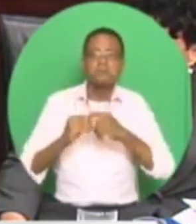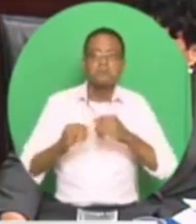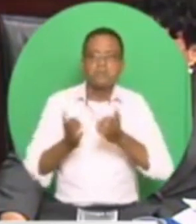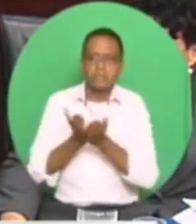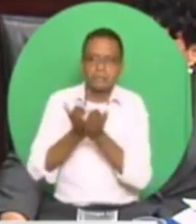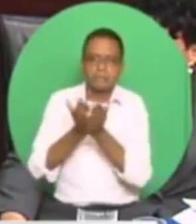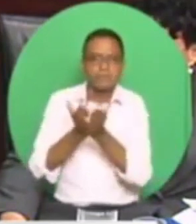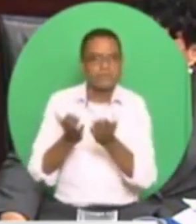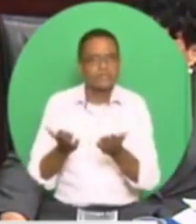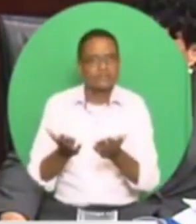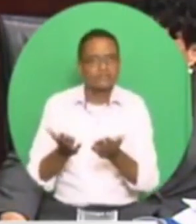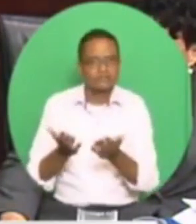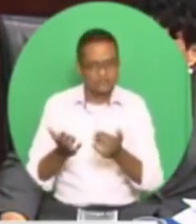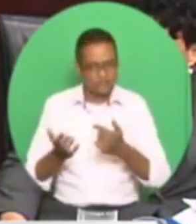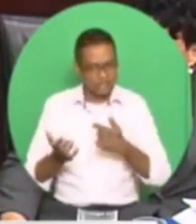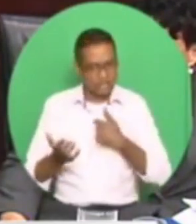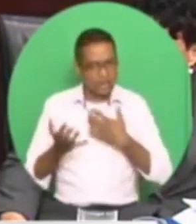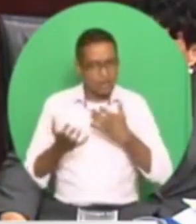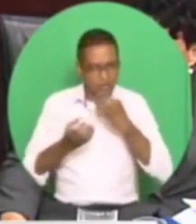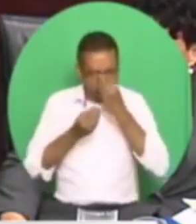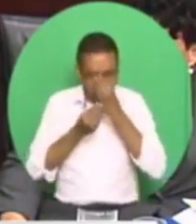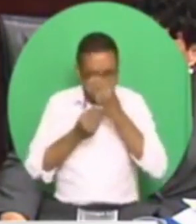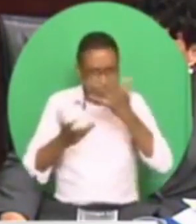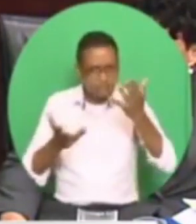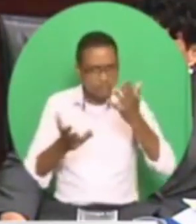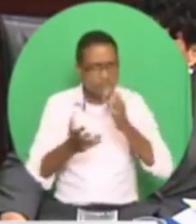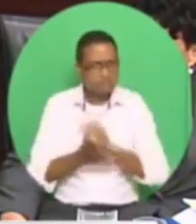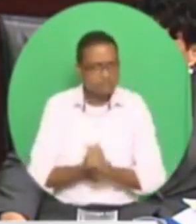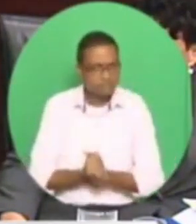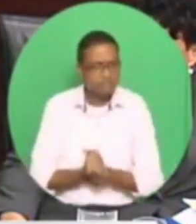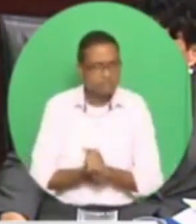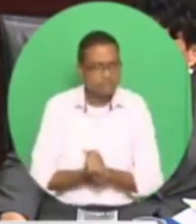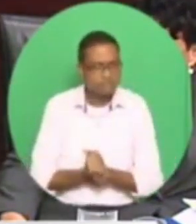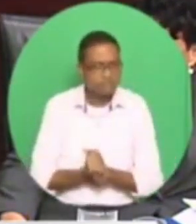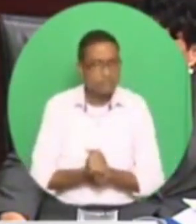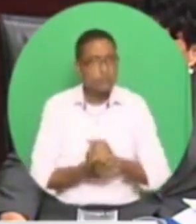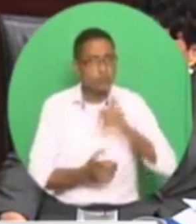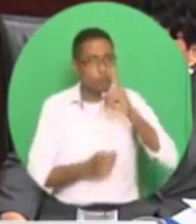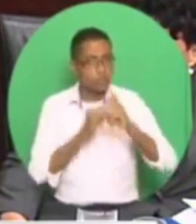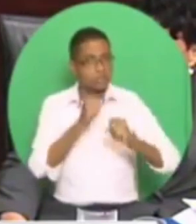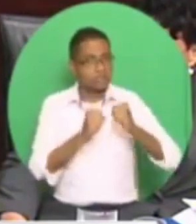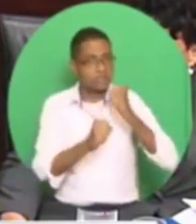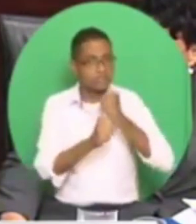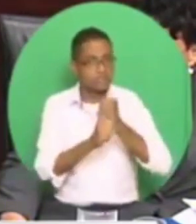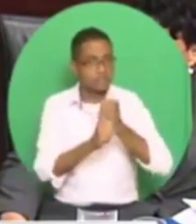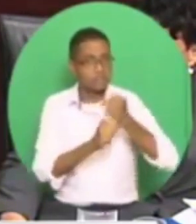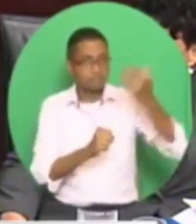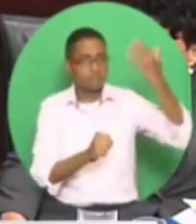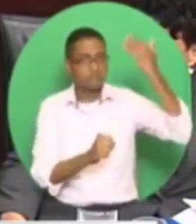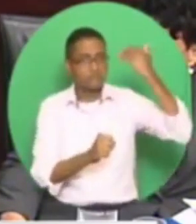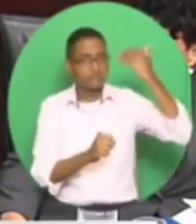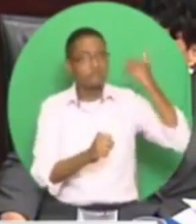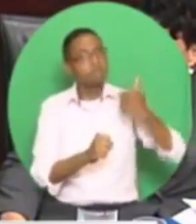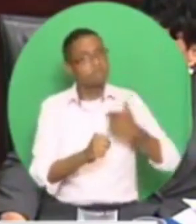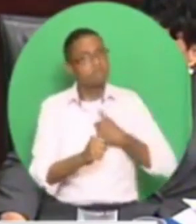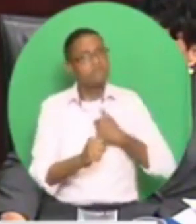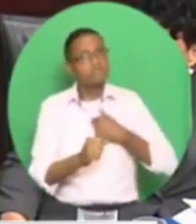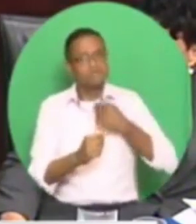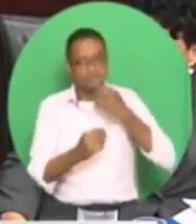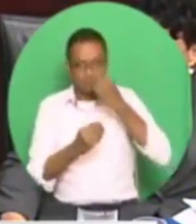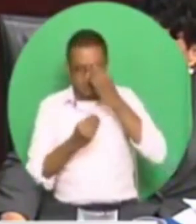record because somebody need to. You see, Madam Speaker, one year ago, I raised certain matters in this parliament.